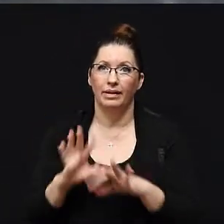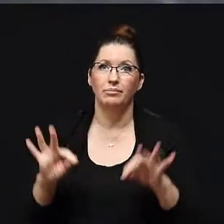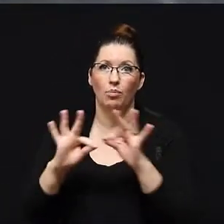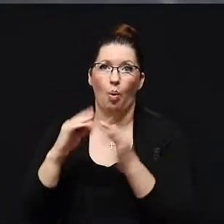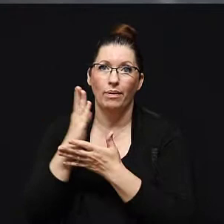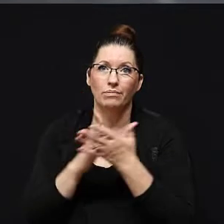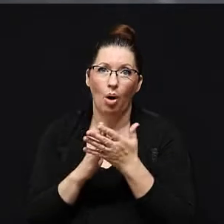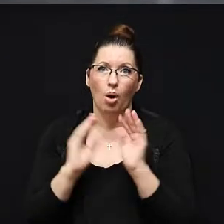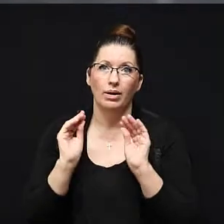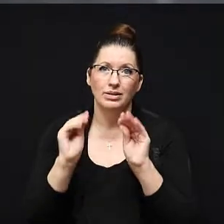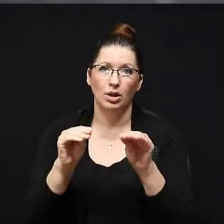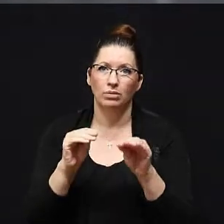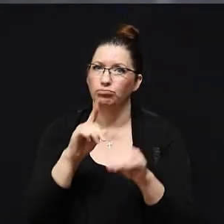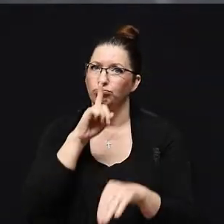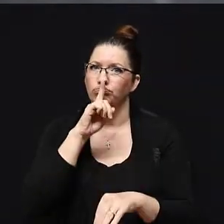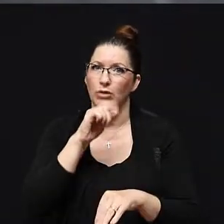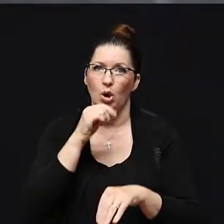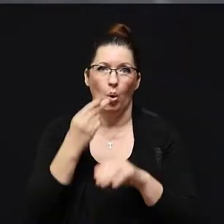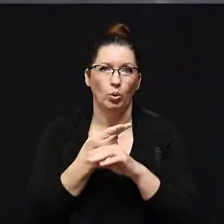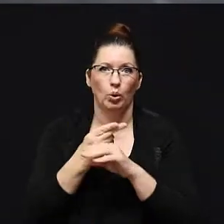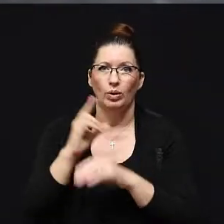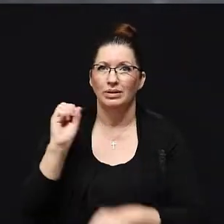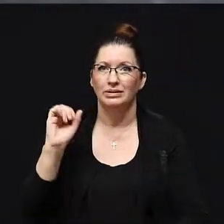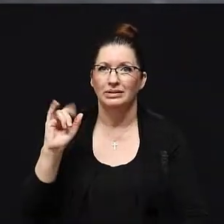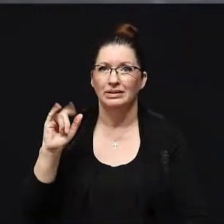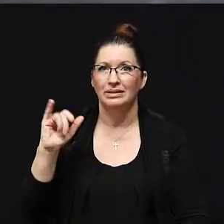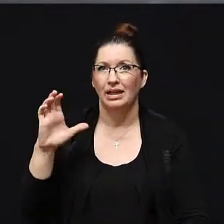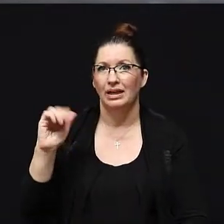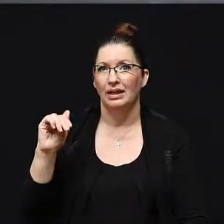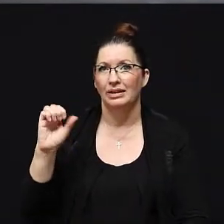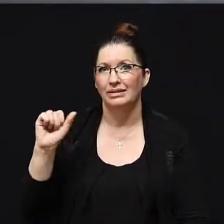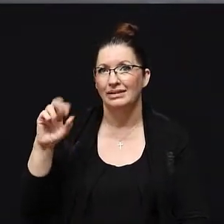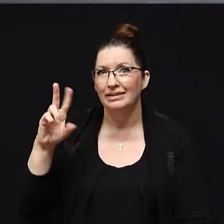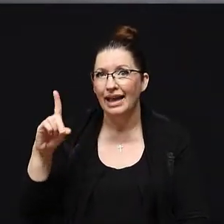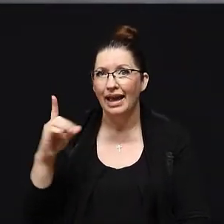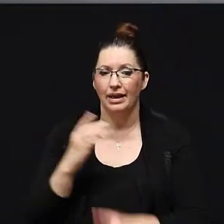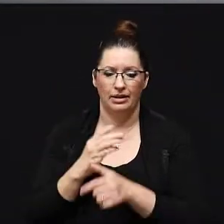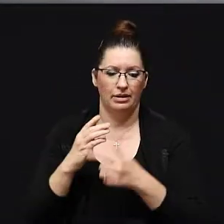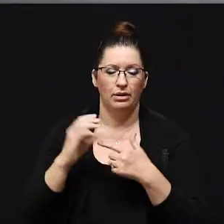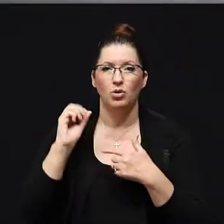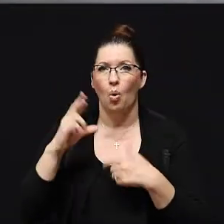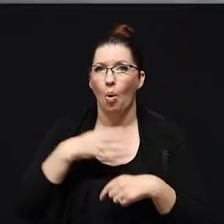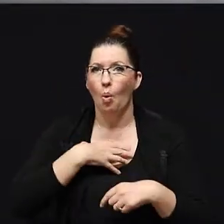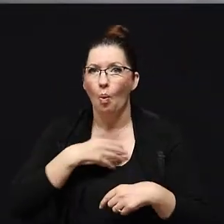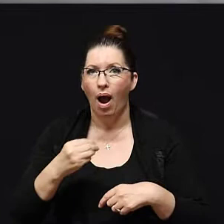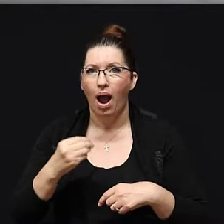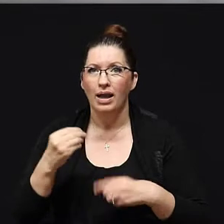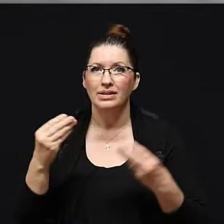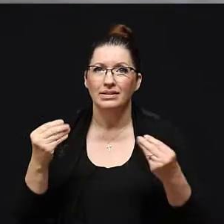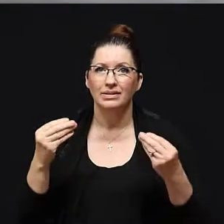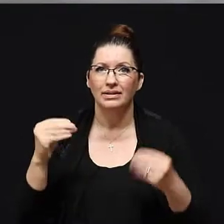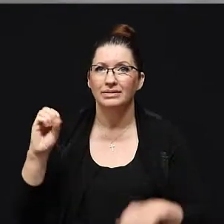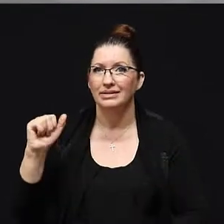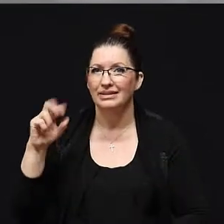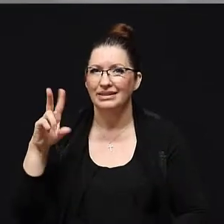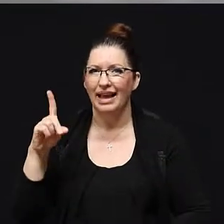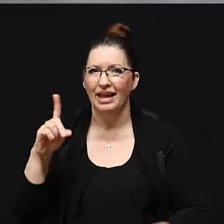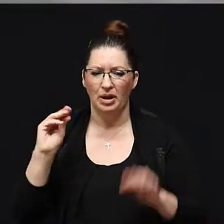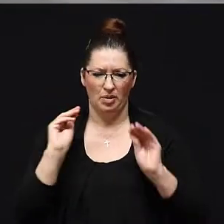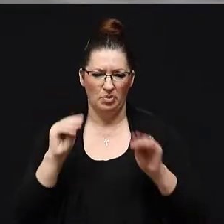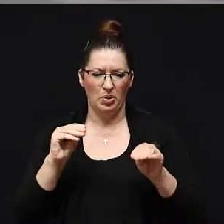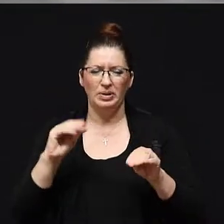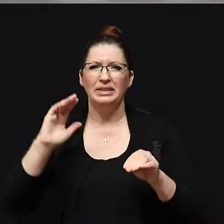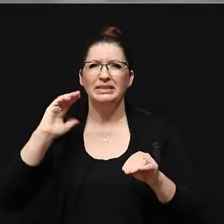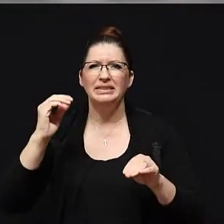We don't use silica sand or a white-colored sand because when you put that onto the turf, it really dulls or mutes the vivid,